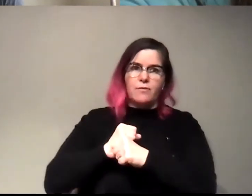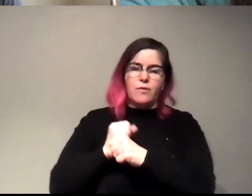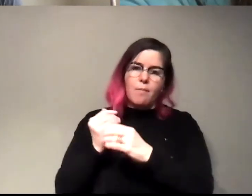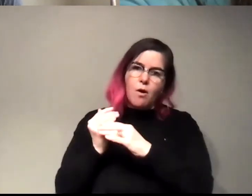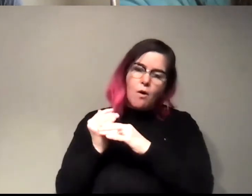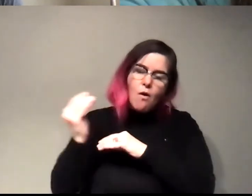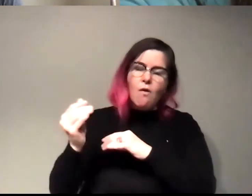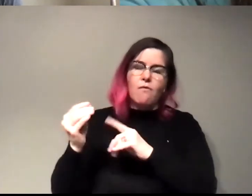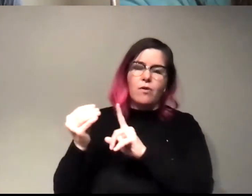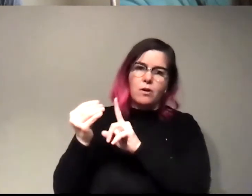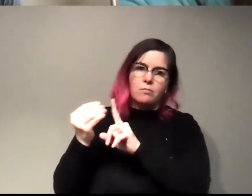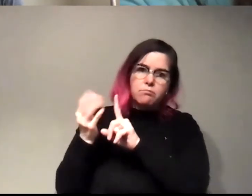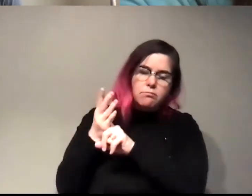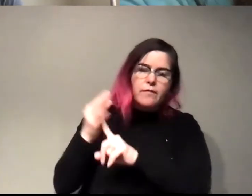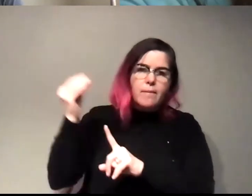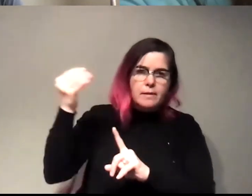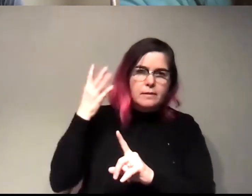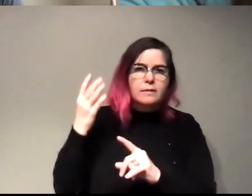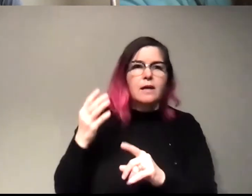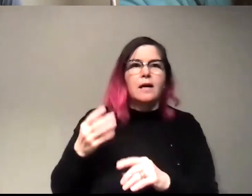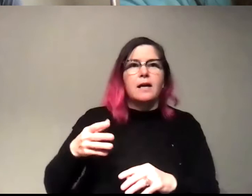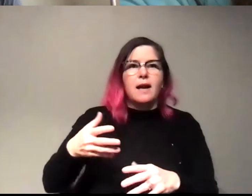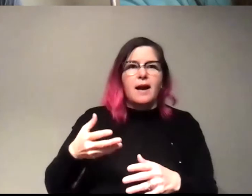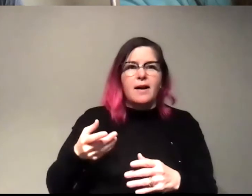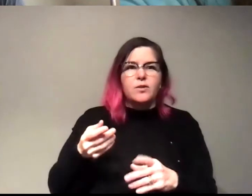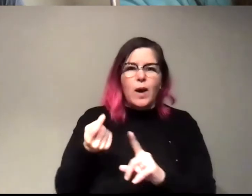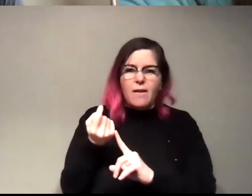overexposure to sunlight. They have to get rid of that excess,